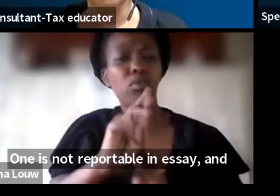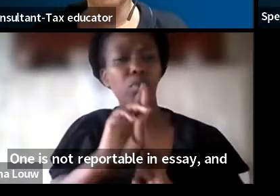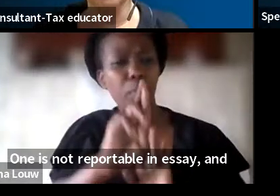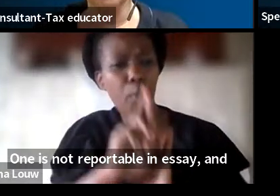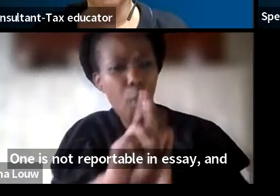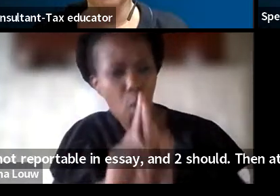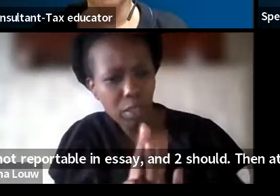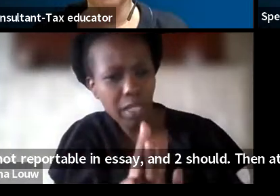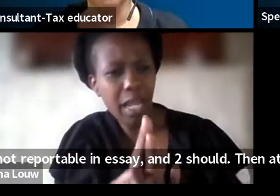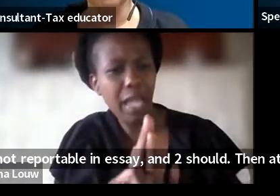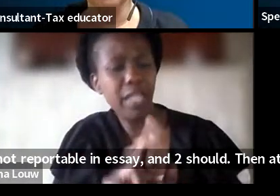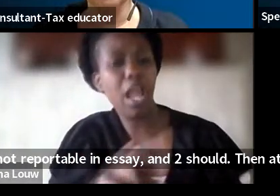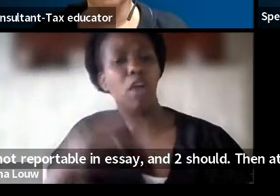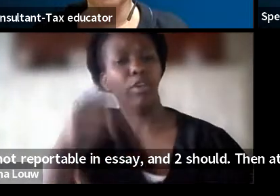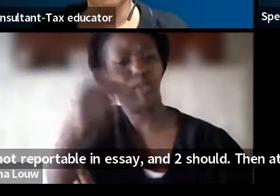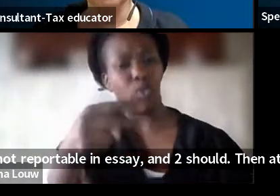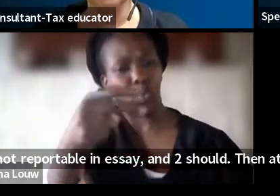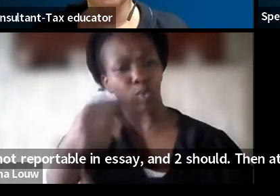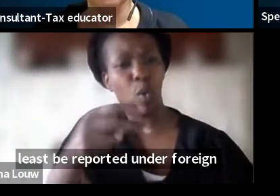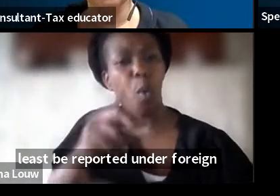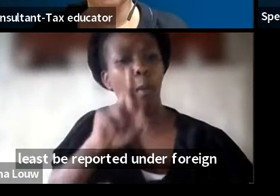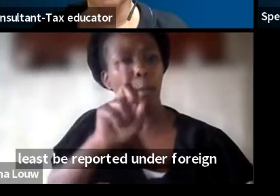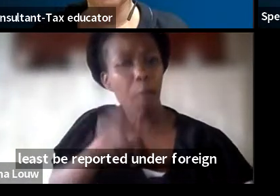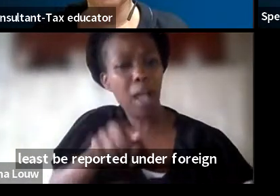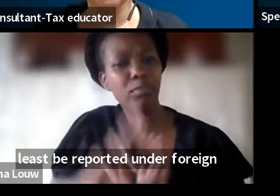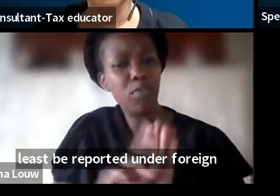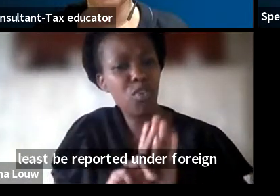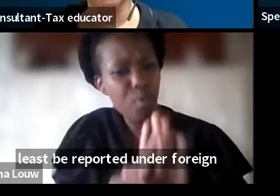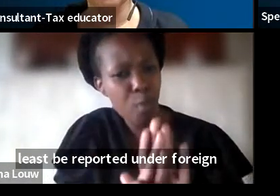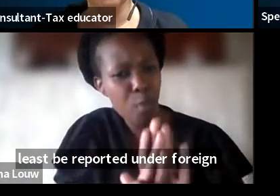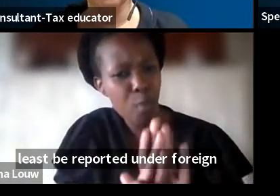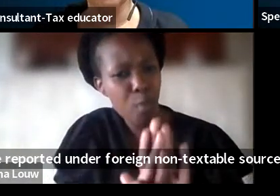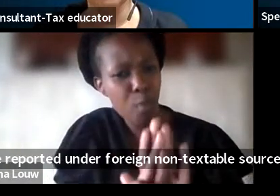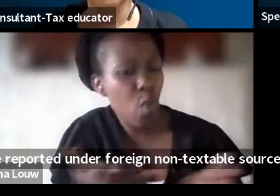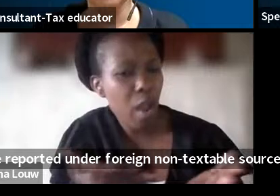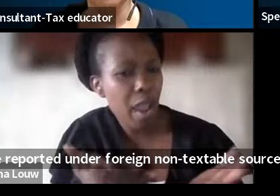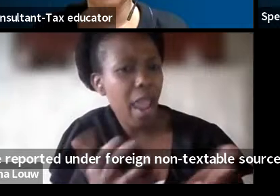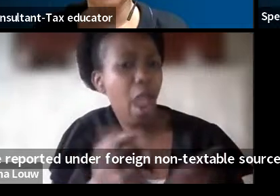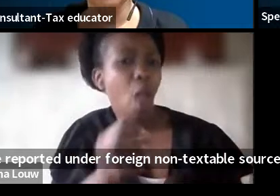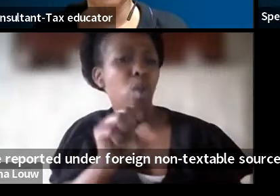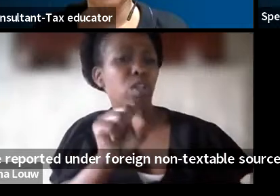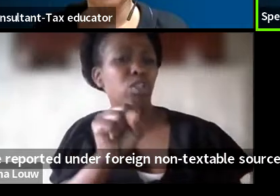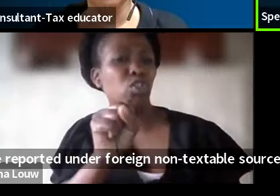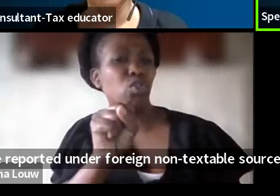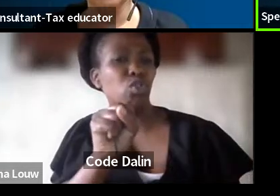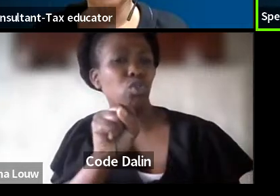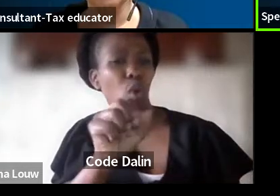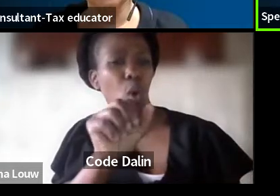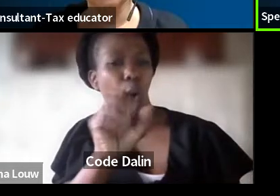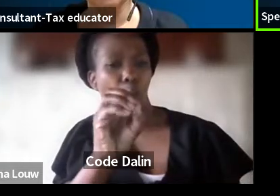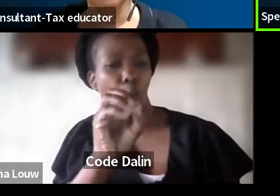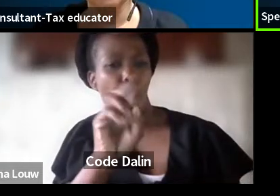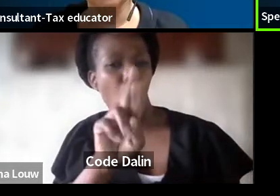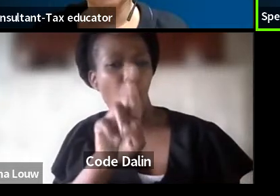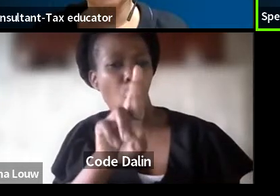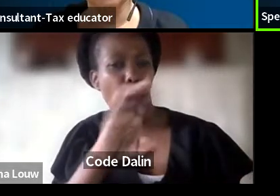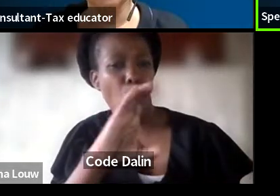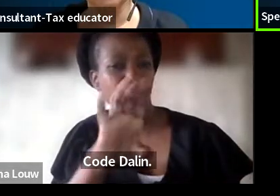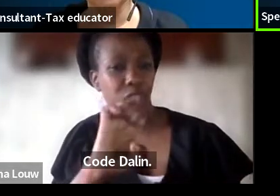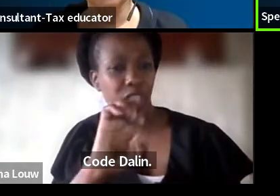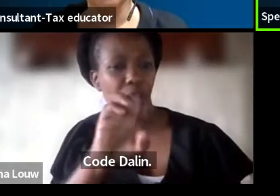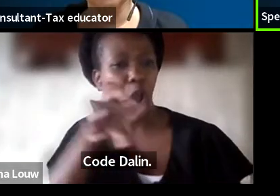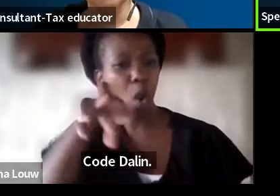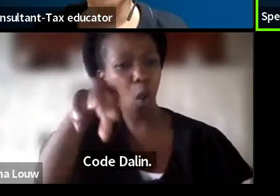foreign non-taxable source code. Darlene? Thank you, Nabiswa. As I